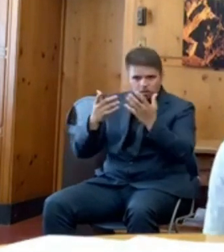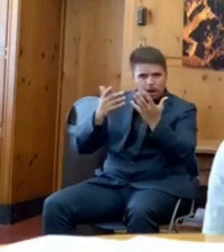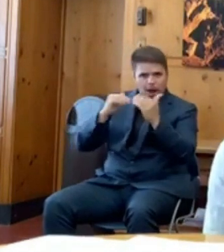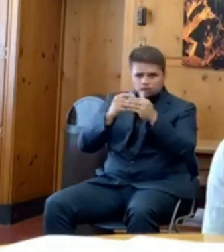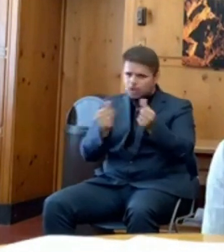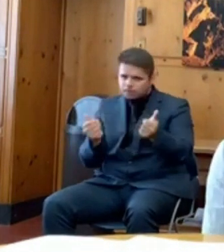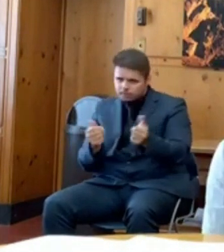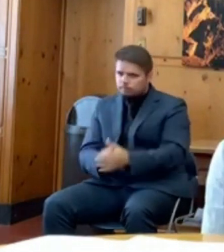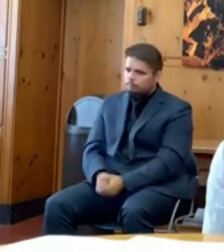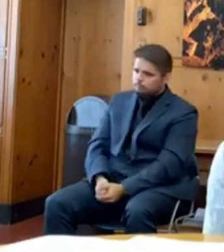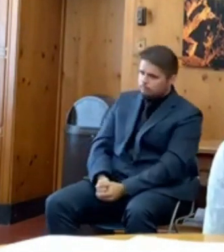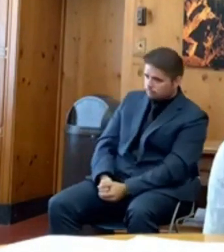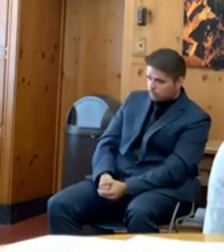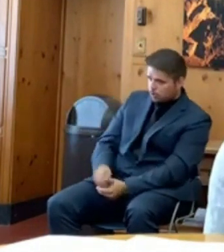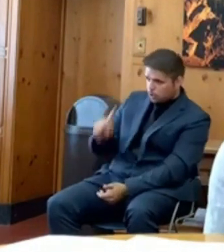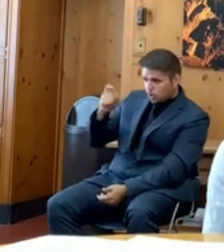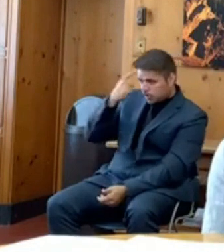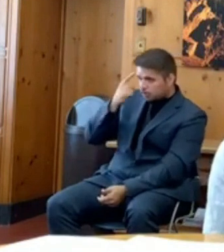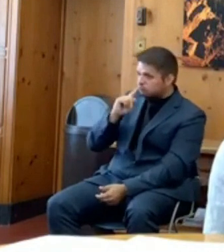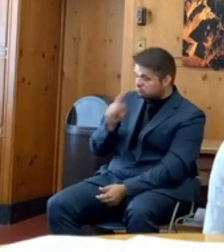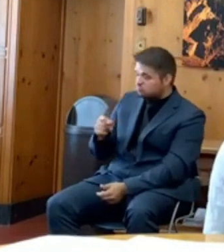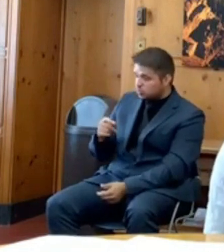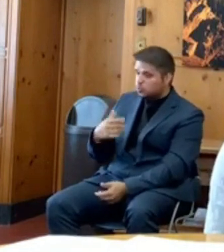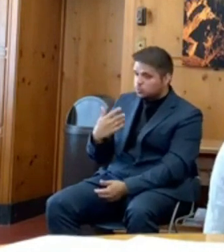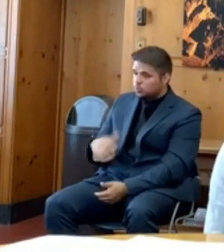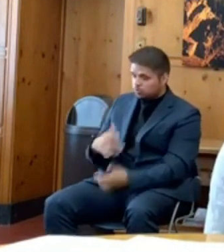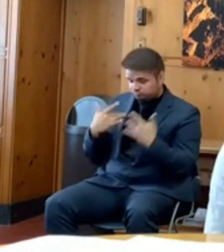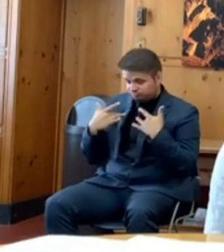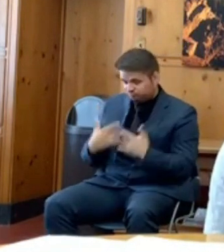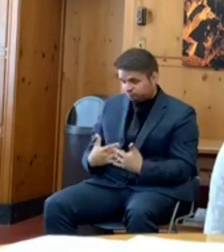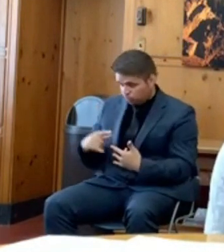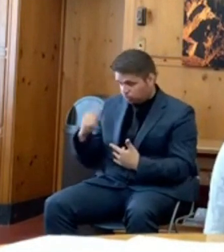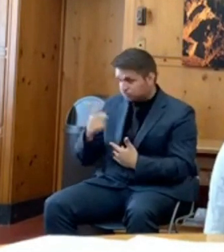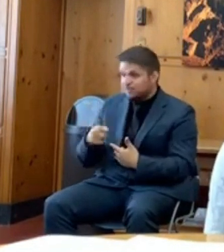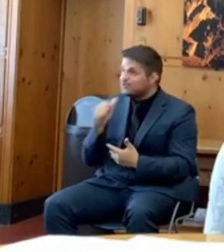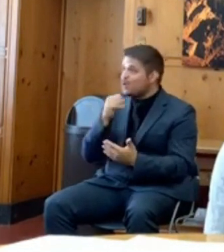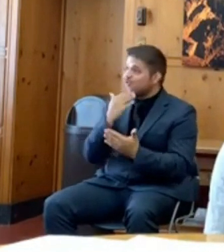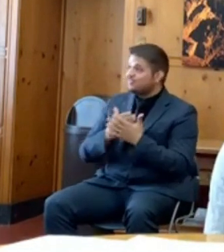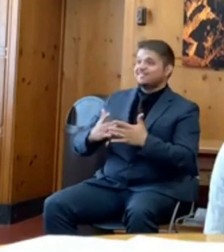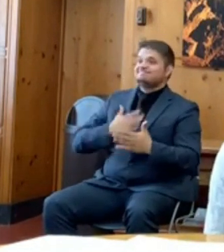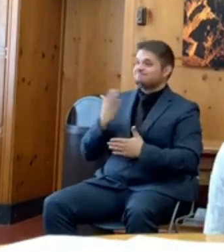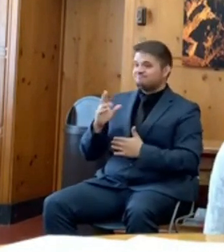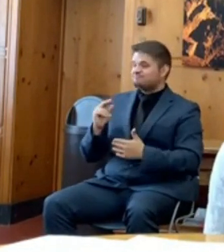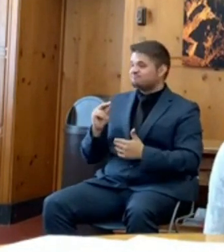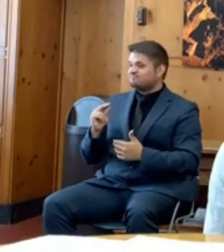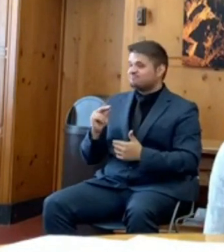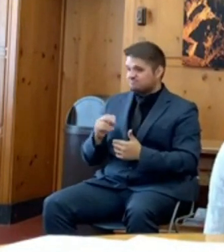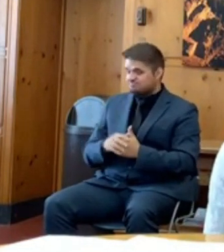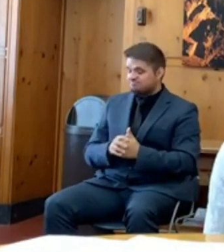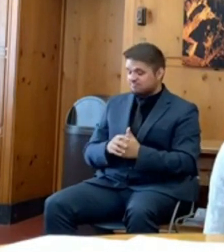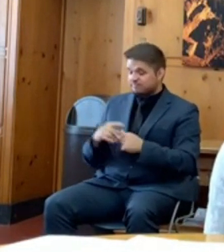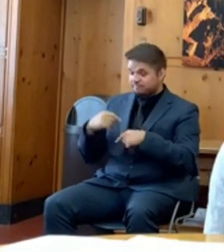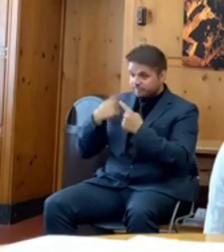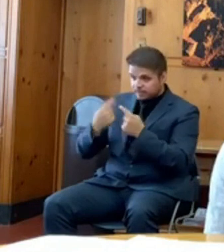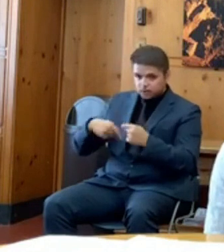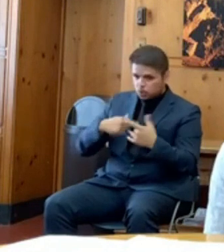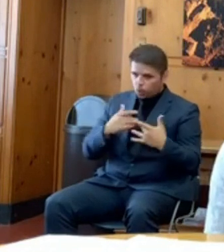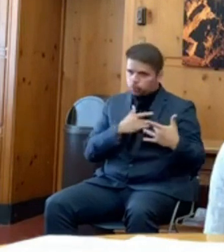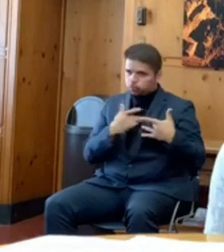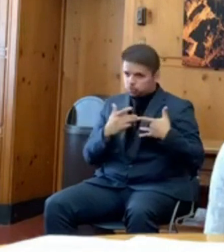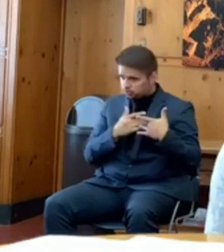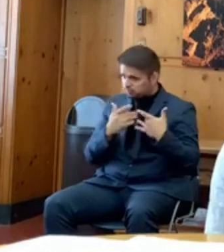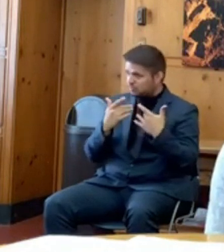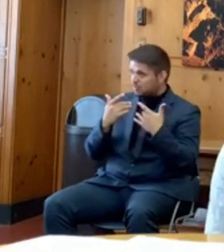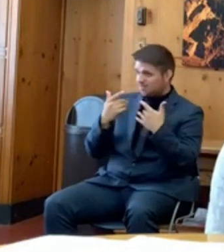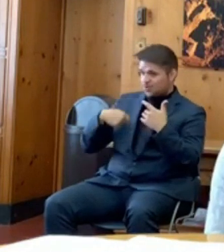That's a really depressing question. I've been really, really clear. We, as Oregonians, have made tremendous